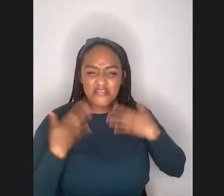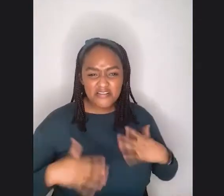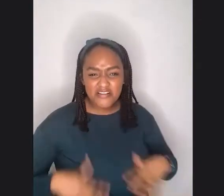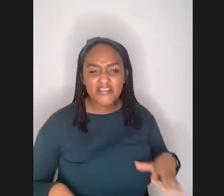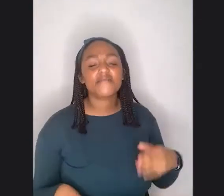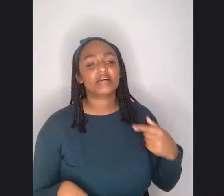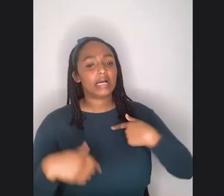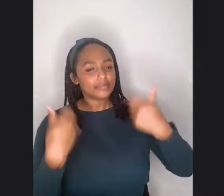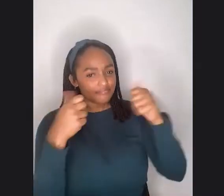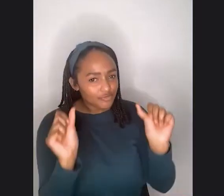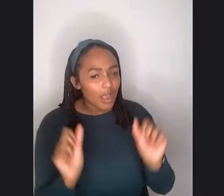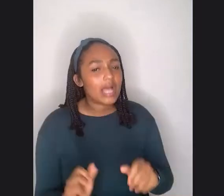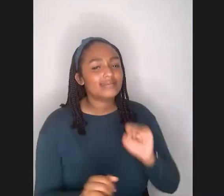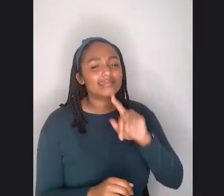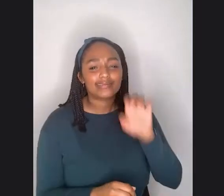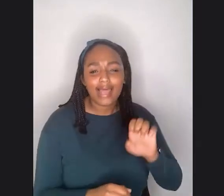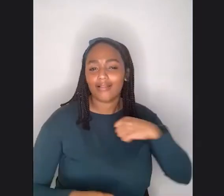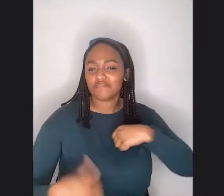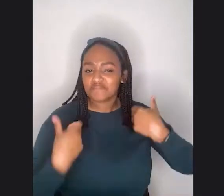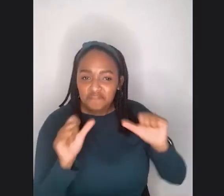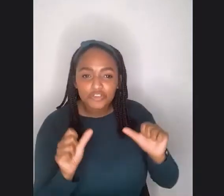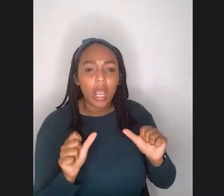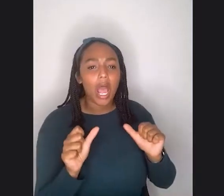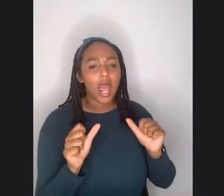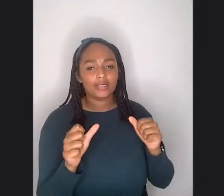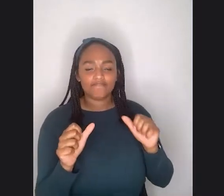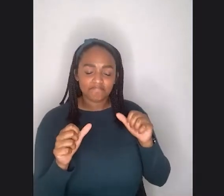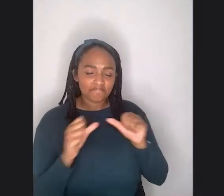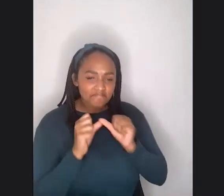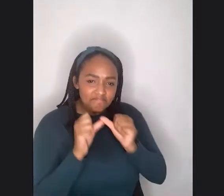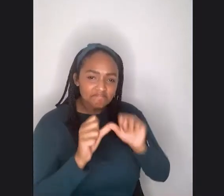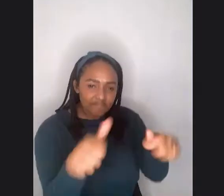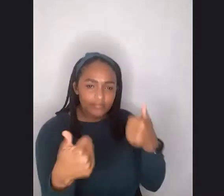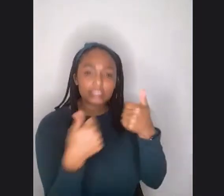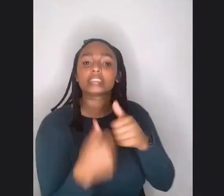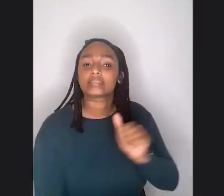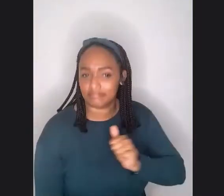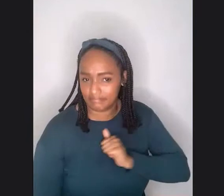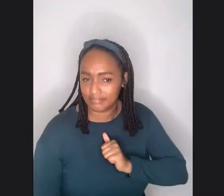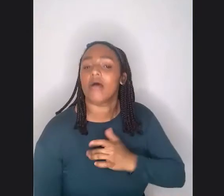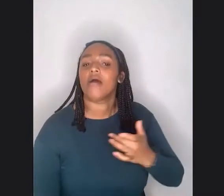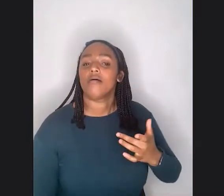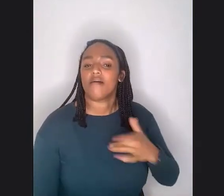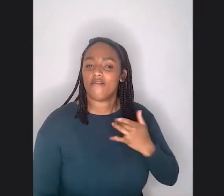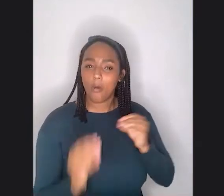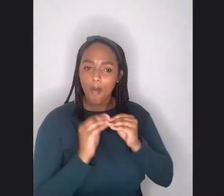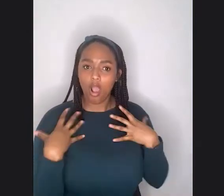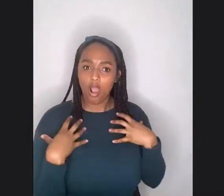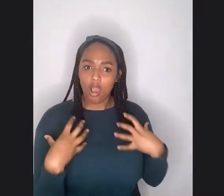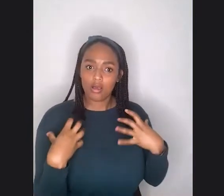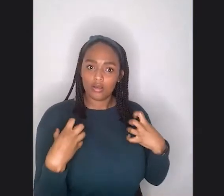tried, I just, I pushed myself further and further and I got braver and braver and I just kept, you know, breaking